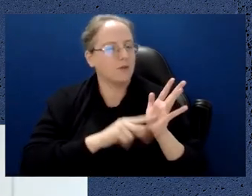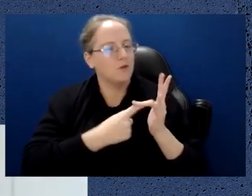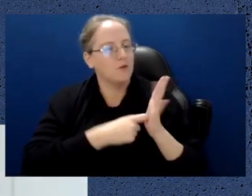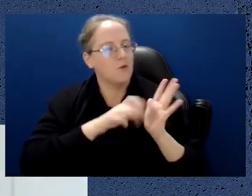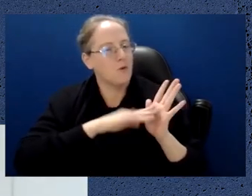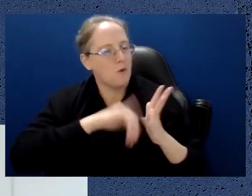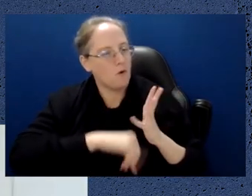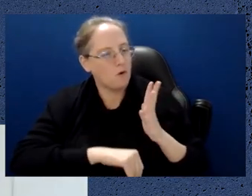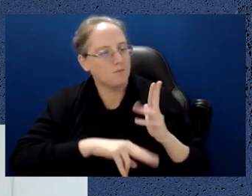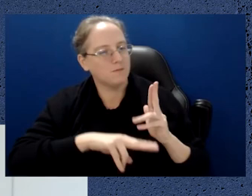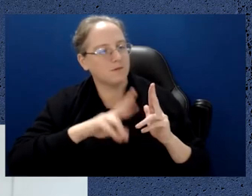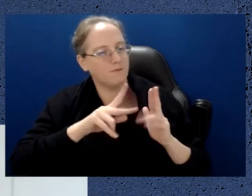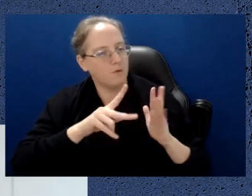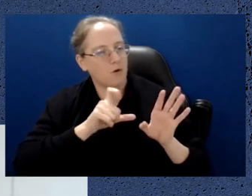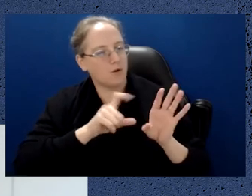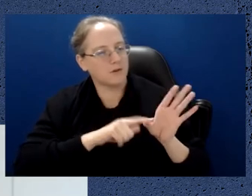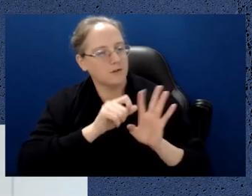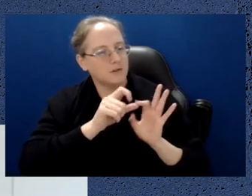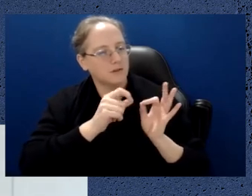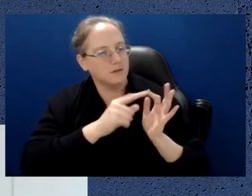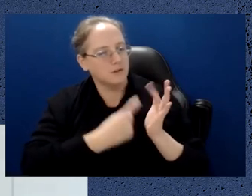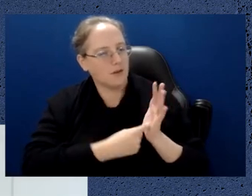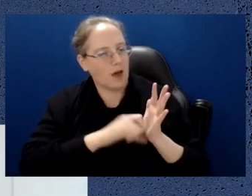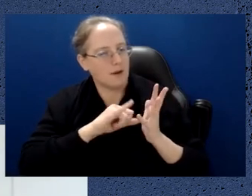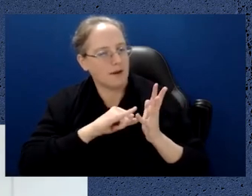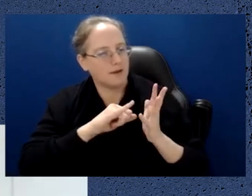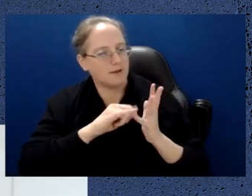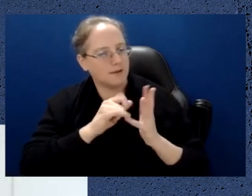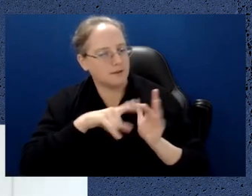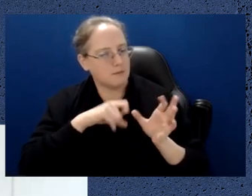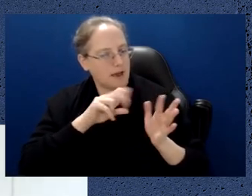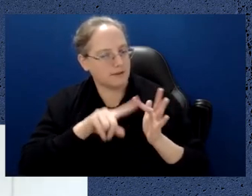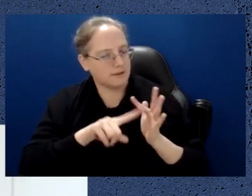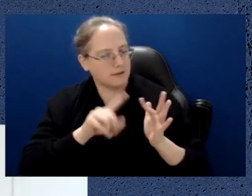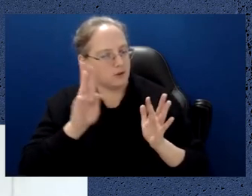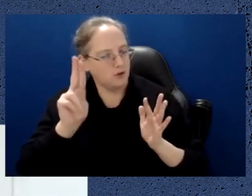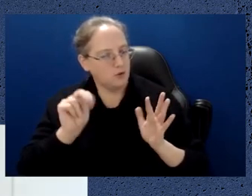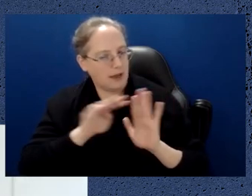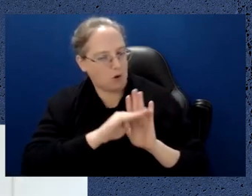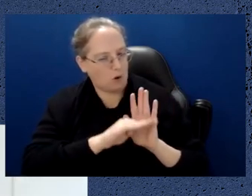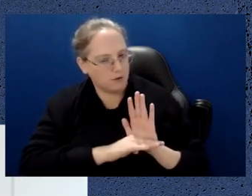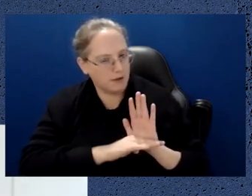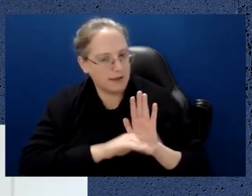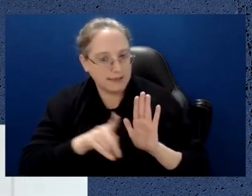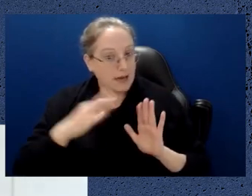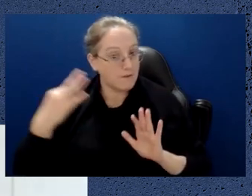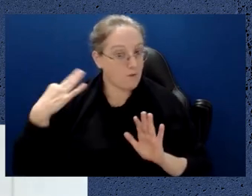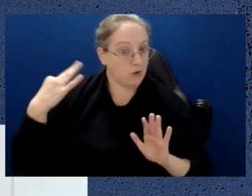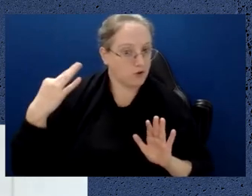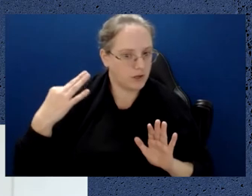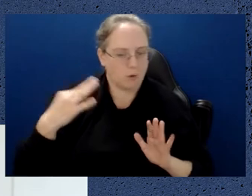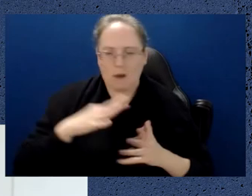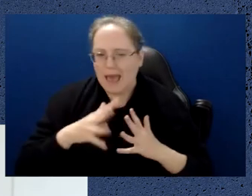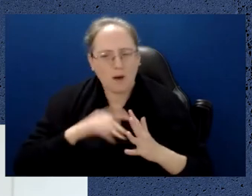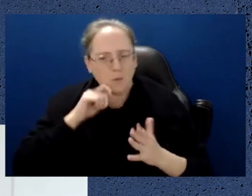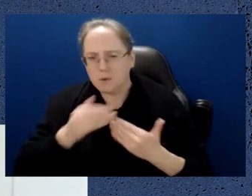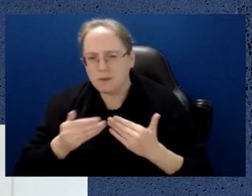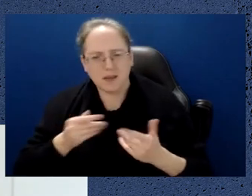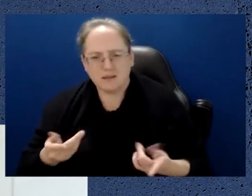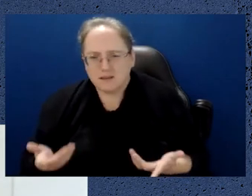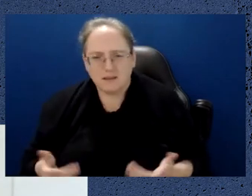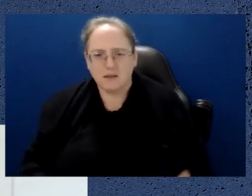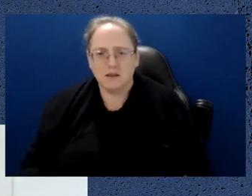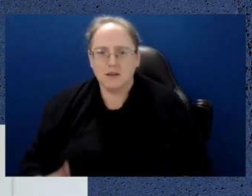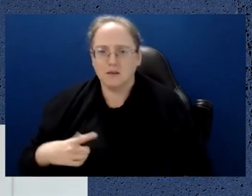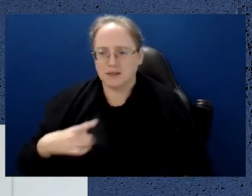Is this a voluntary code or how are these things going to be managed if we are dealing with such sensitive issues, particularly